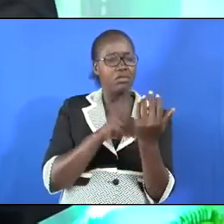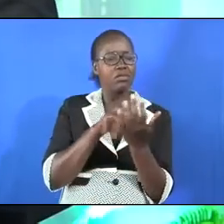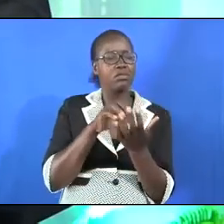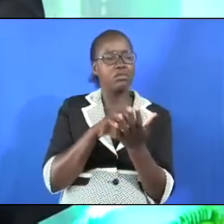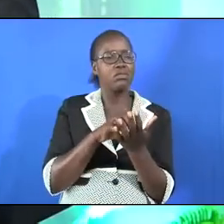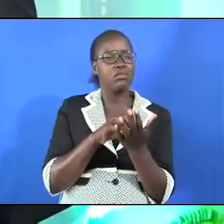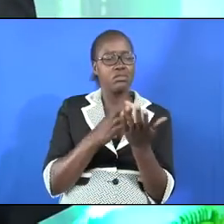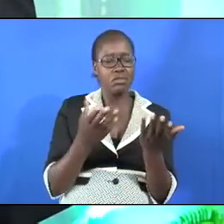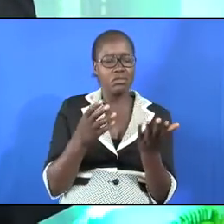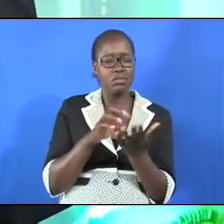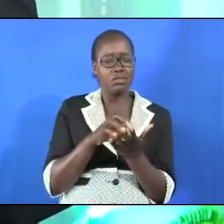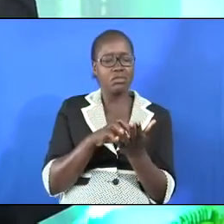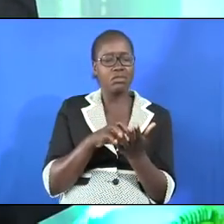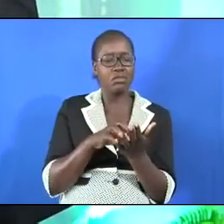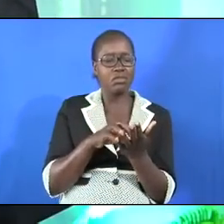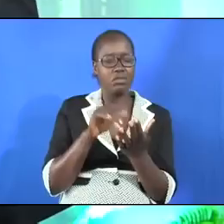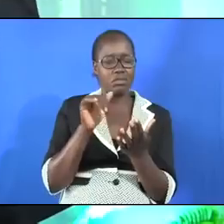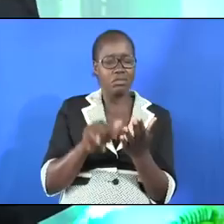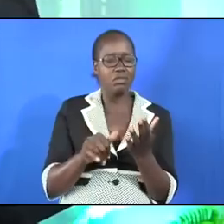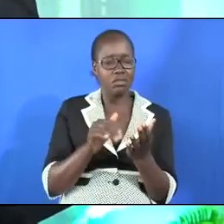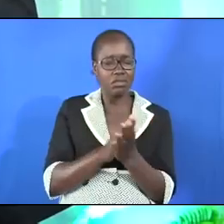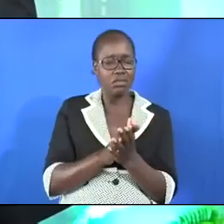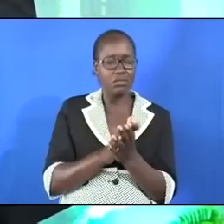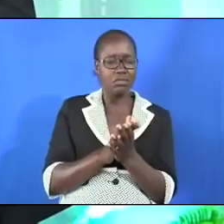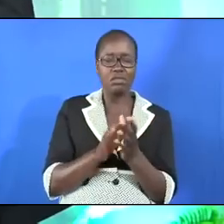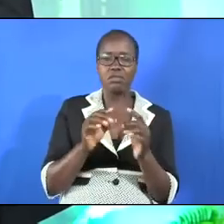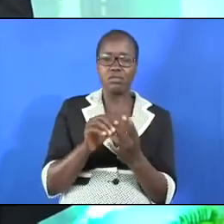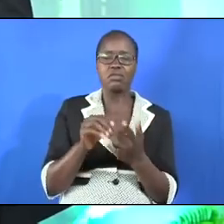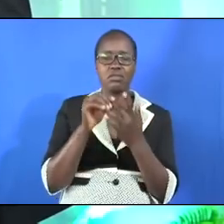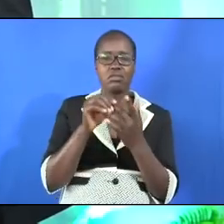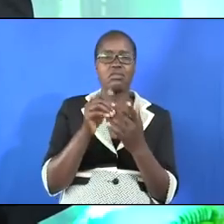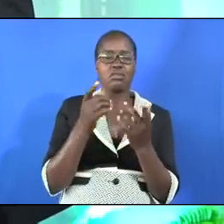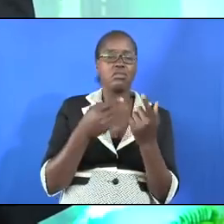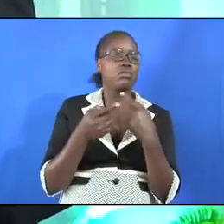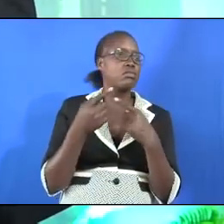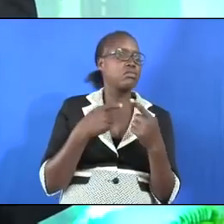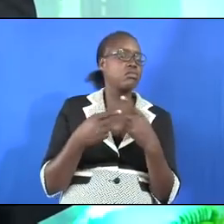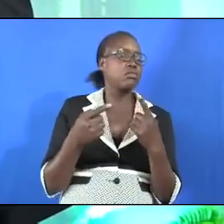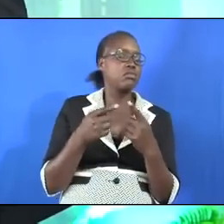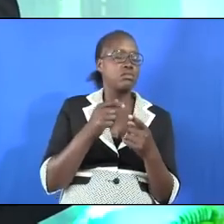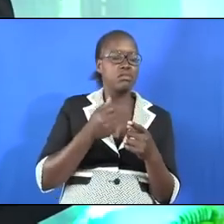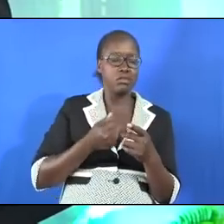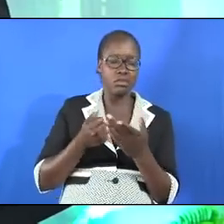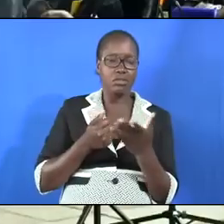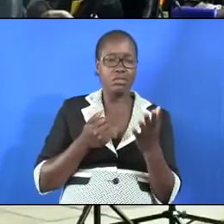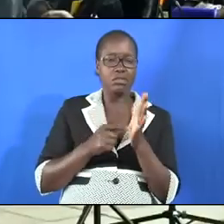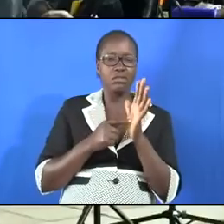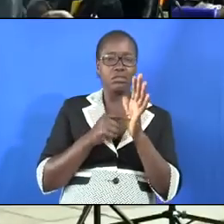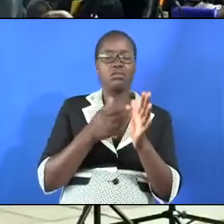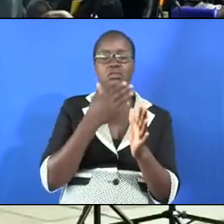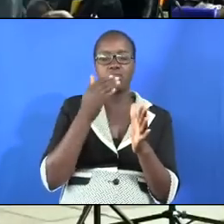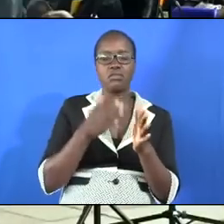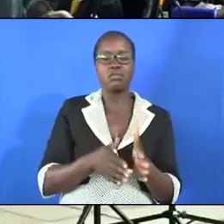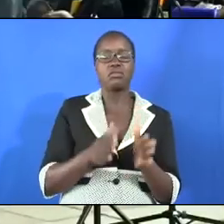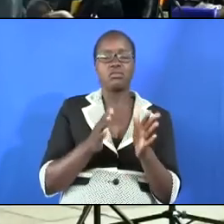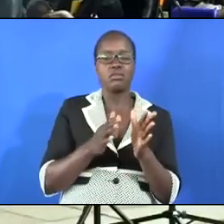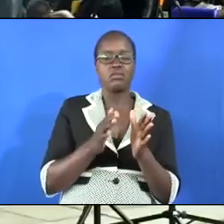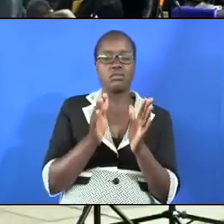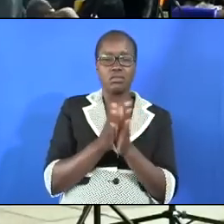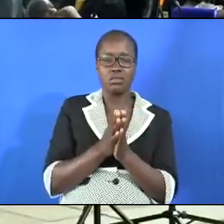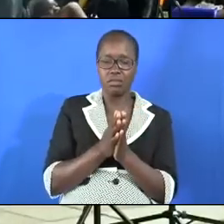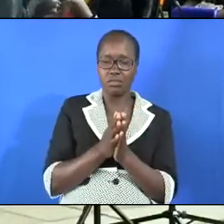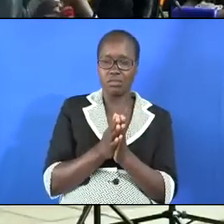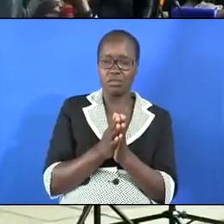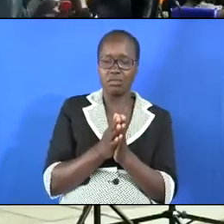deplorable situations and difficult situations come in life this girl shows a better way that when it comes